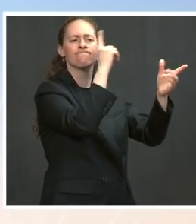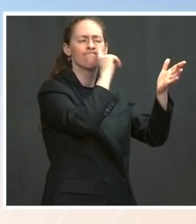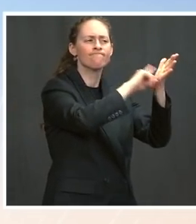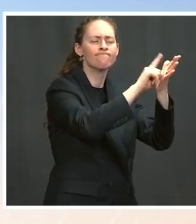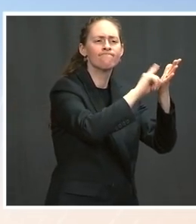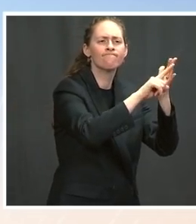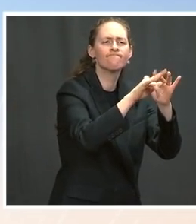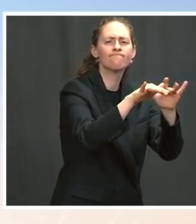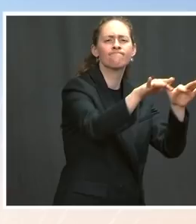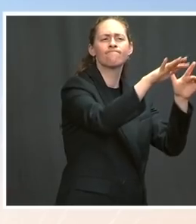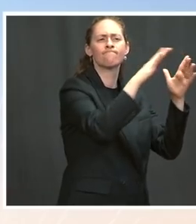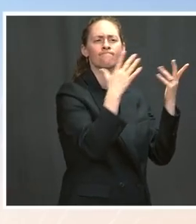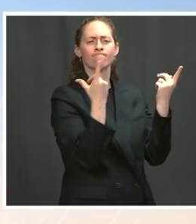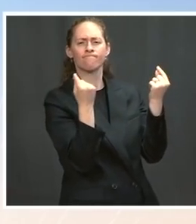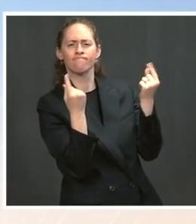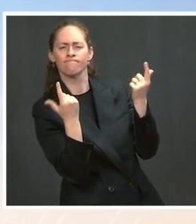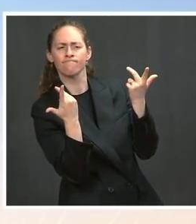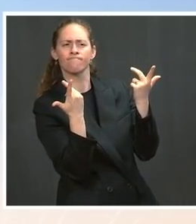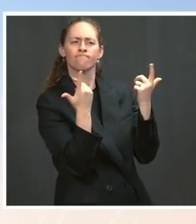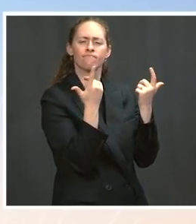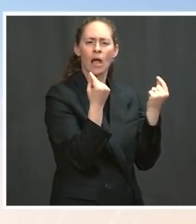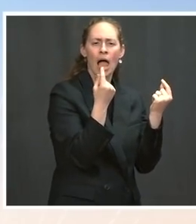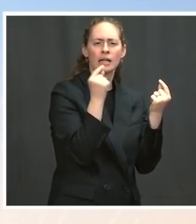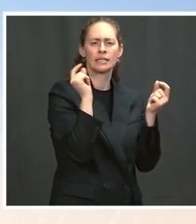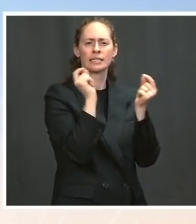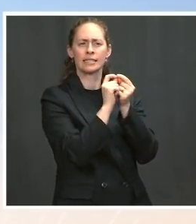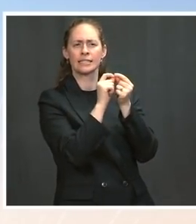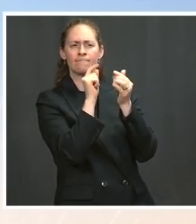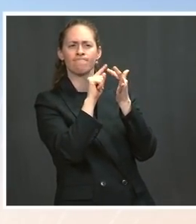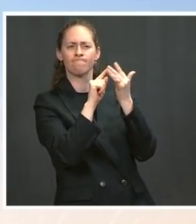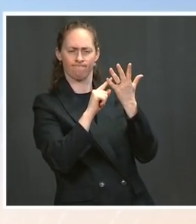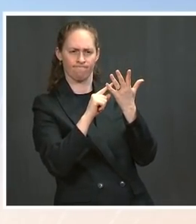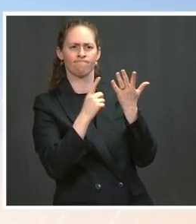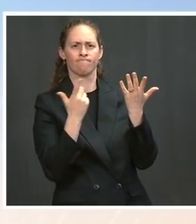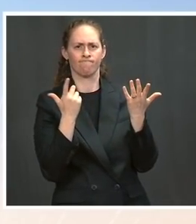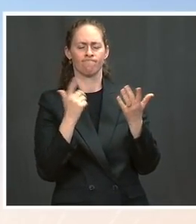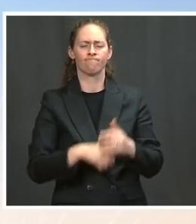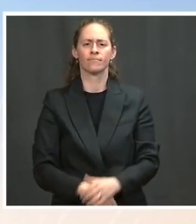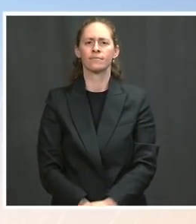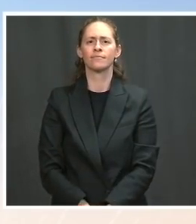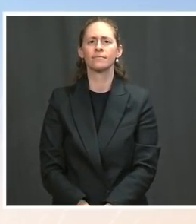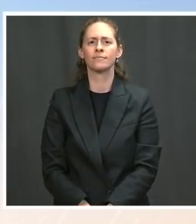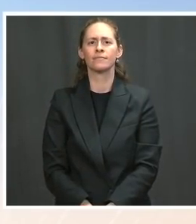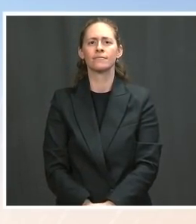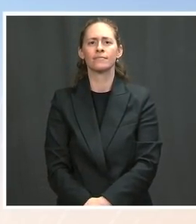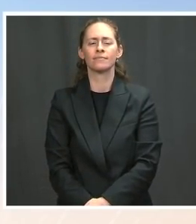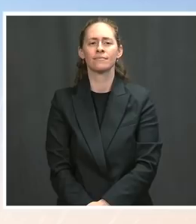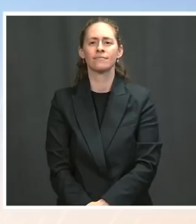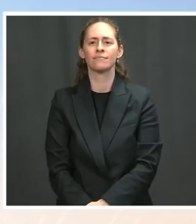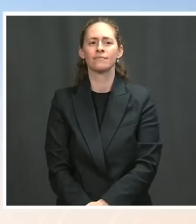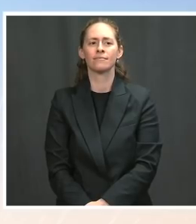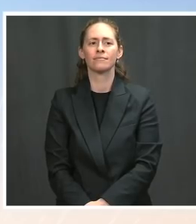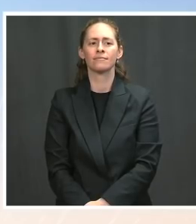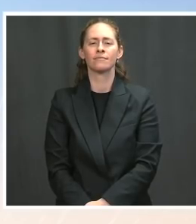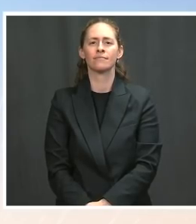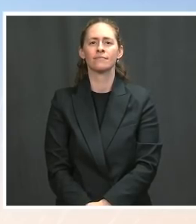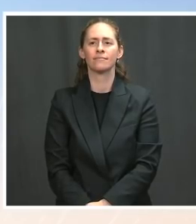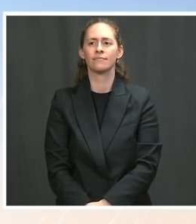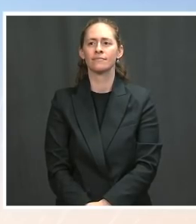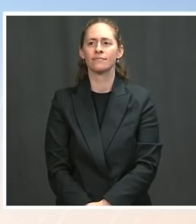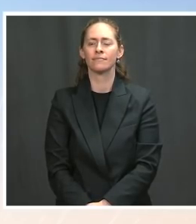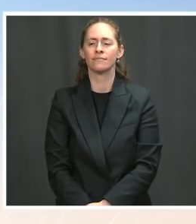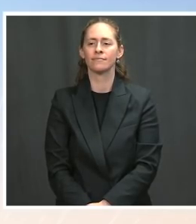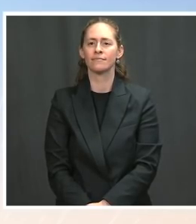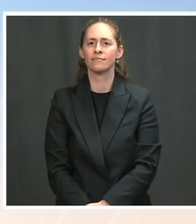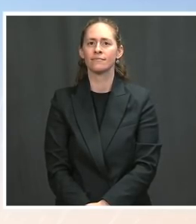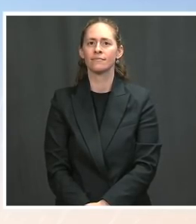Iran and the U.S. can take. That's what our approach and the bottom line is from our end. Go ahead, Kelly. The When you give us the week ahead and